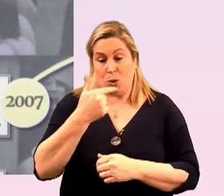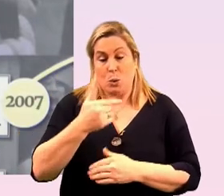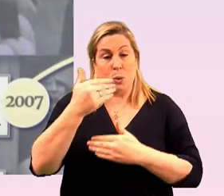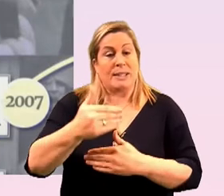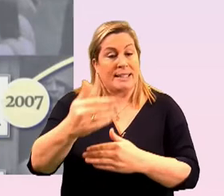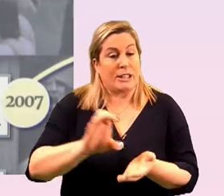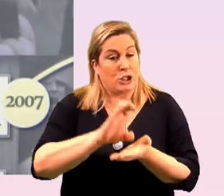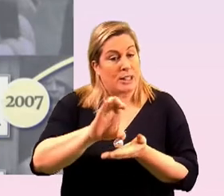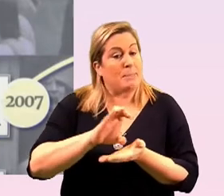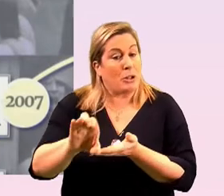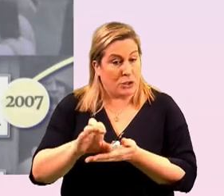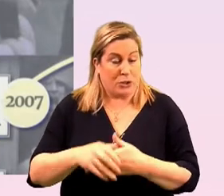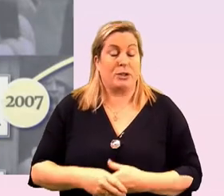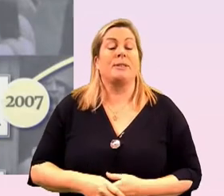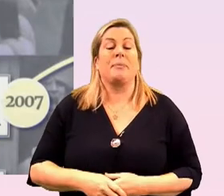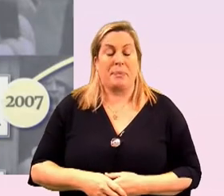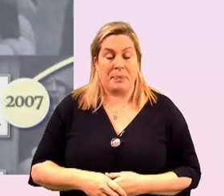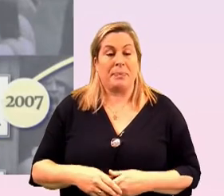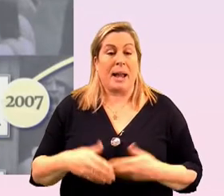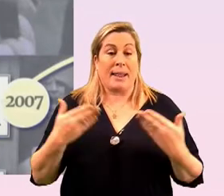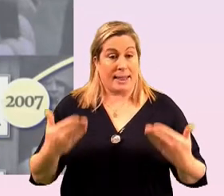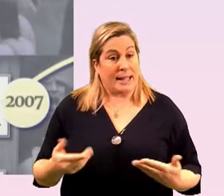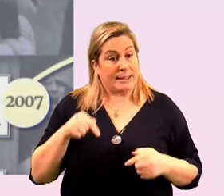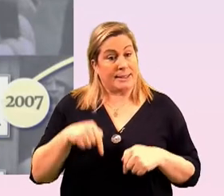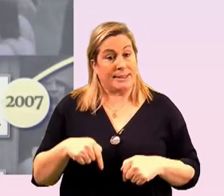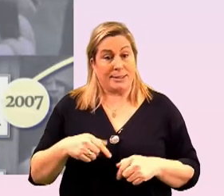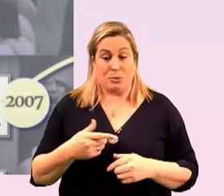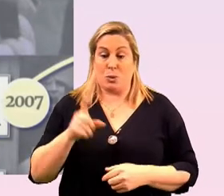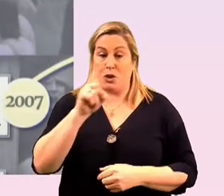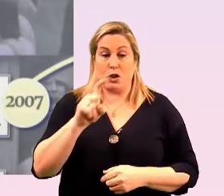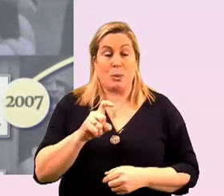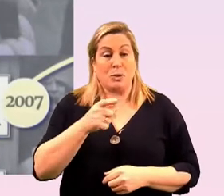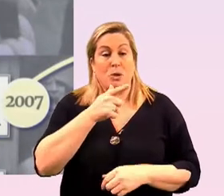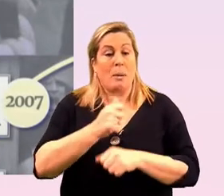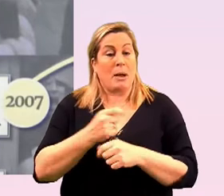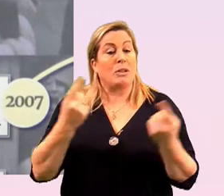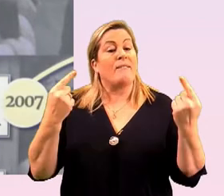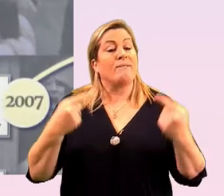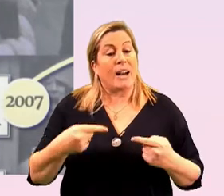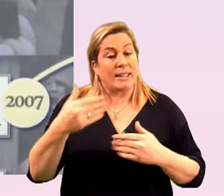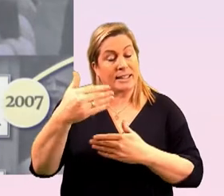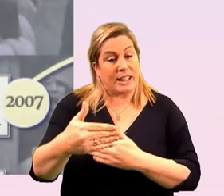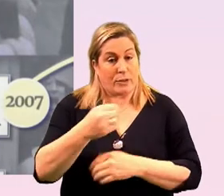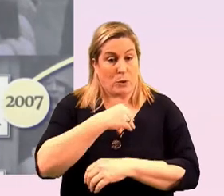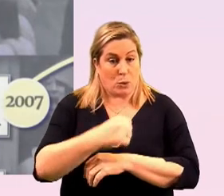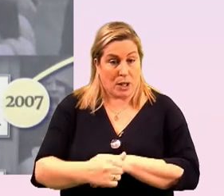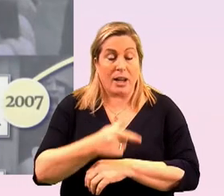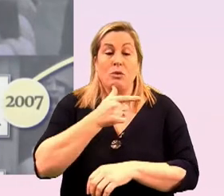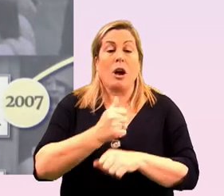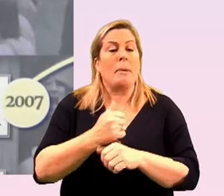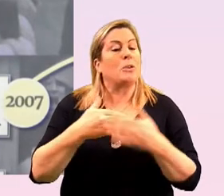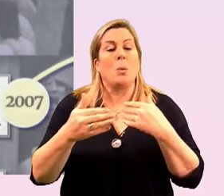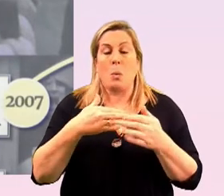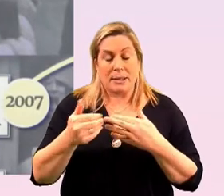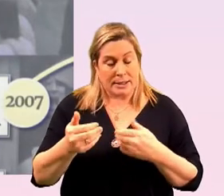and that leads us nicely into the subject of our final session of the day which is the role of